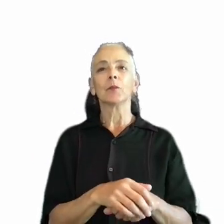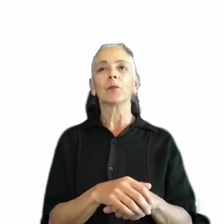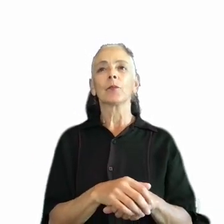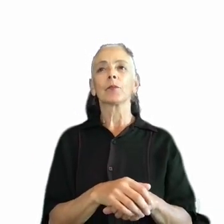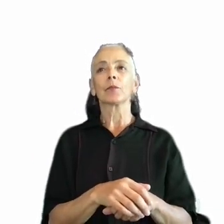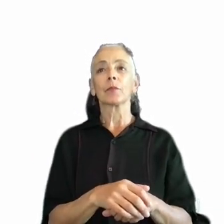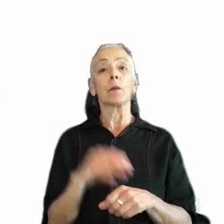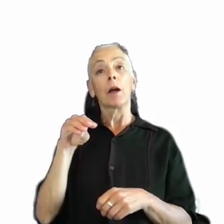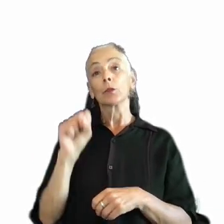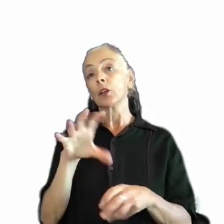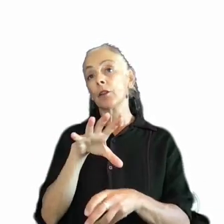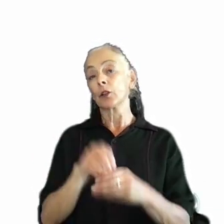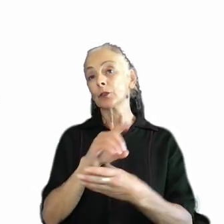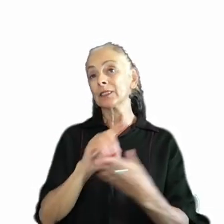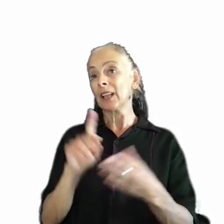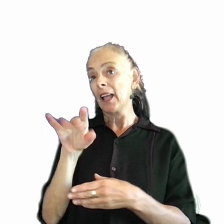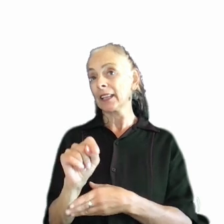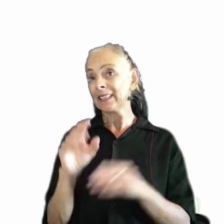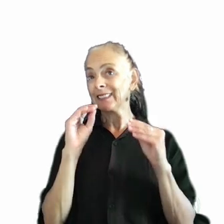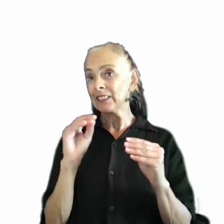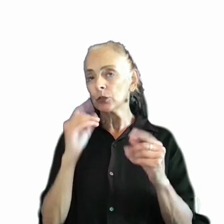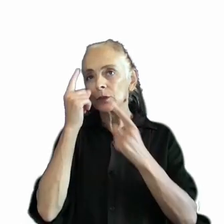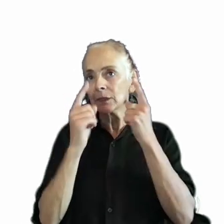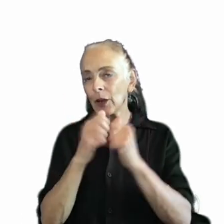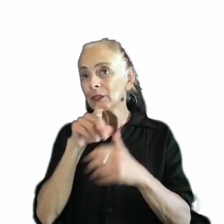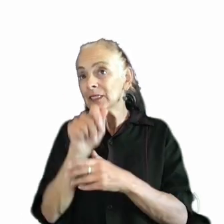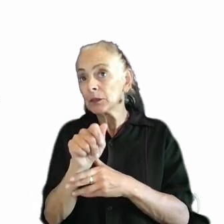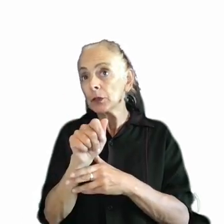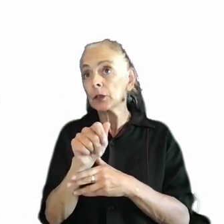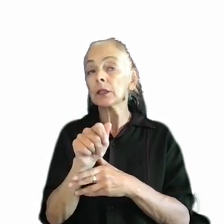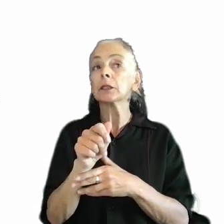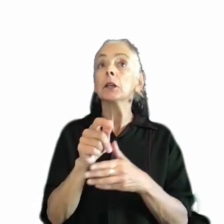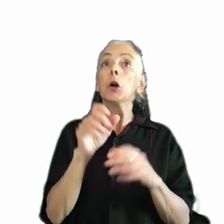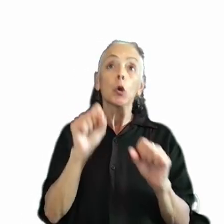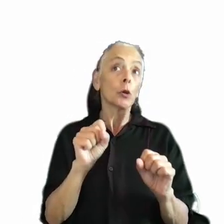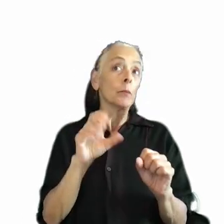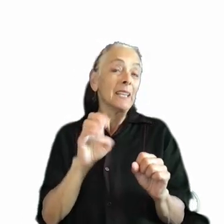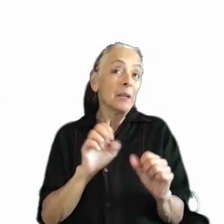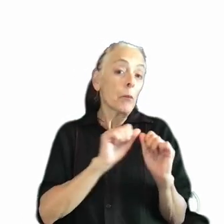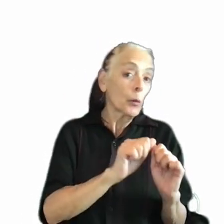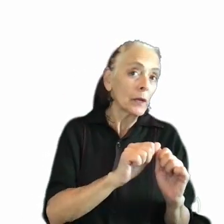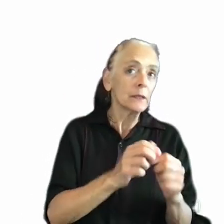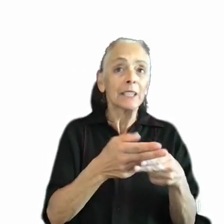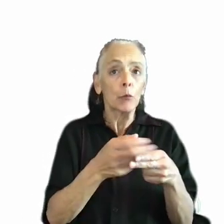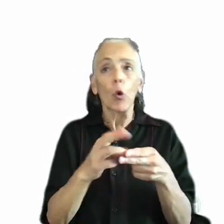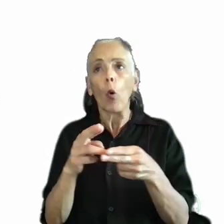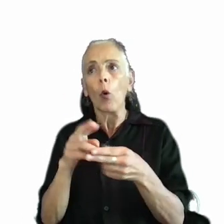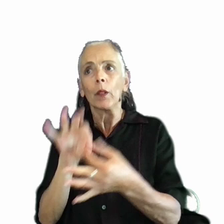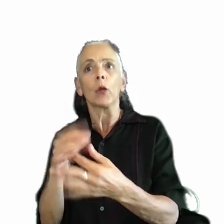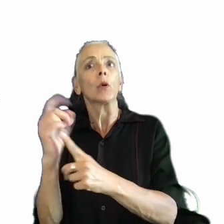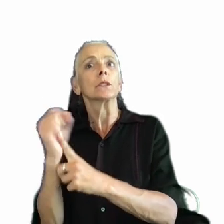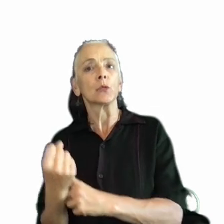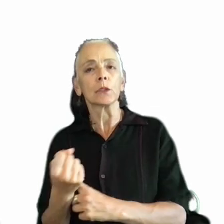Inclusive Design Kit teaches is to consider how disabilities might be permanent, temporary, or even situational. For example, for mobility.